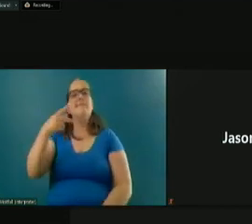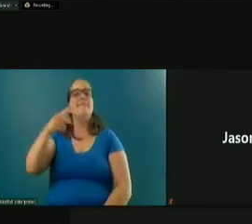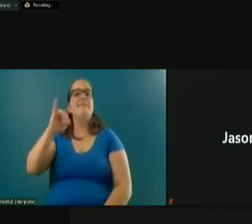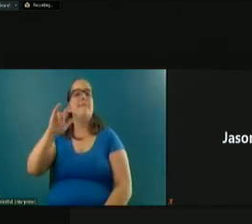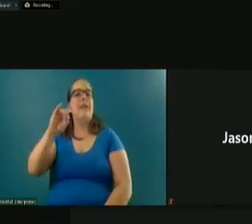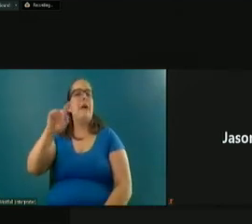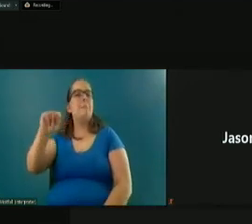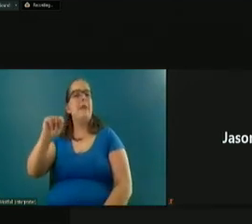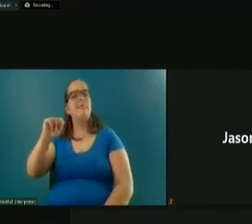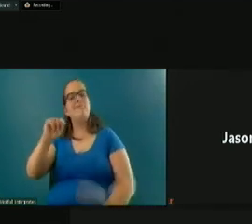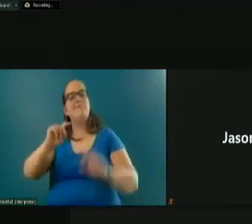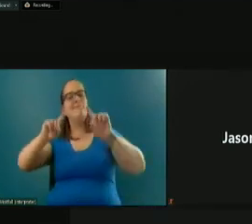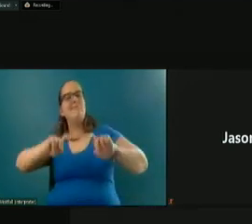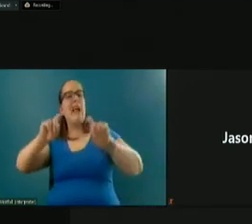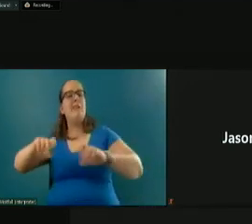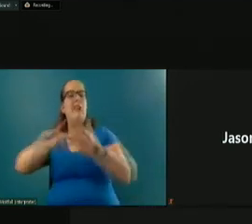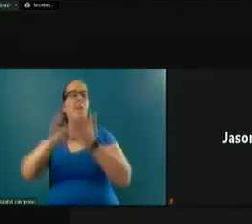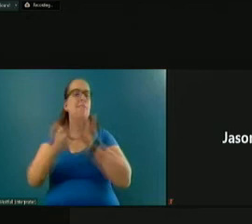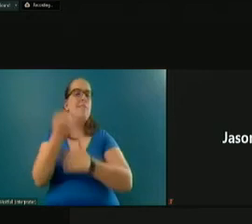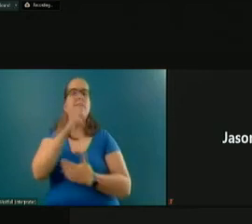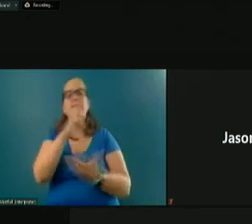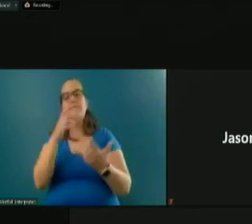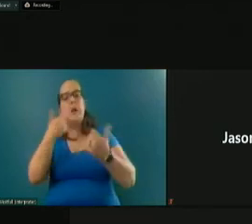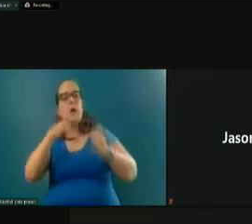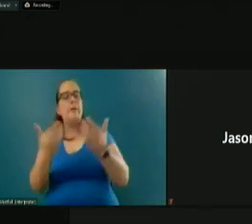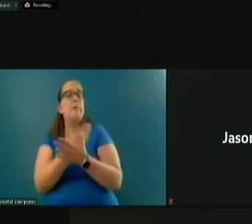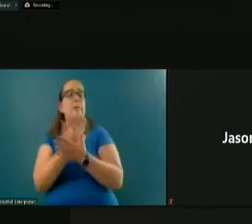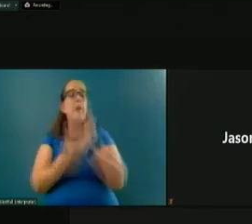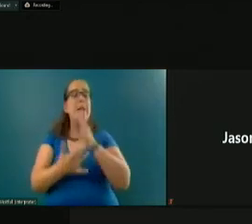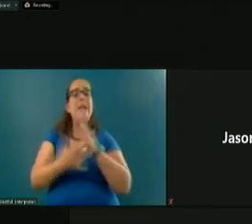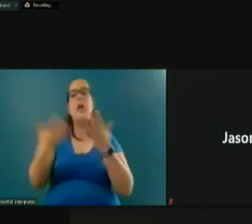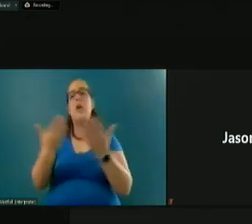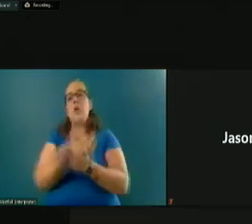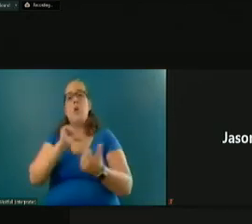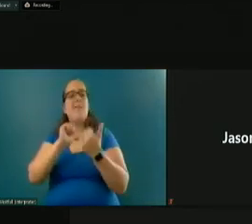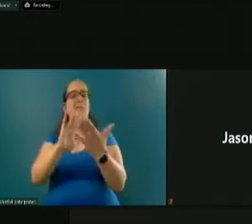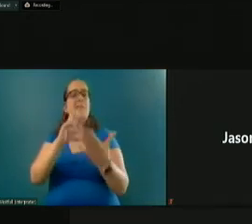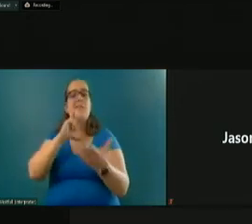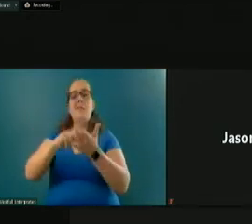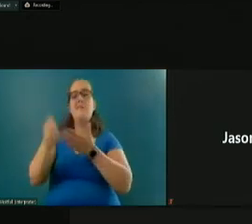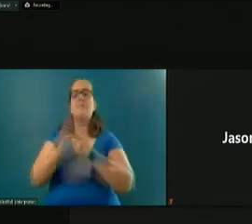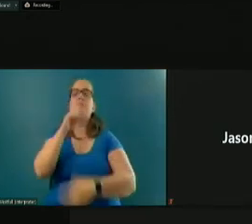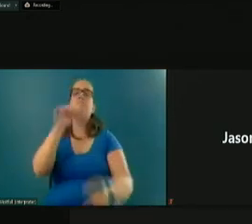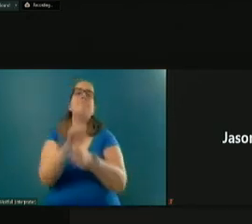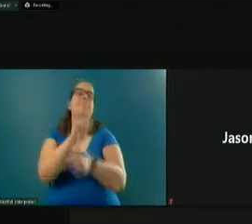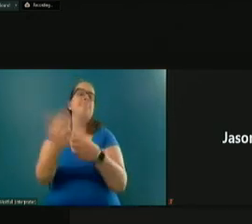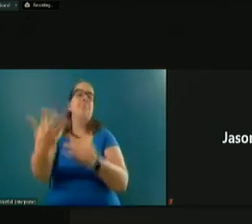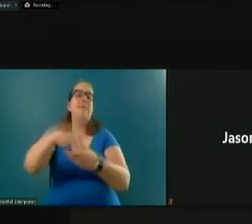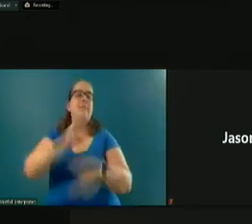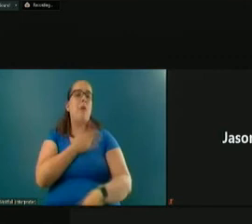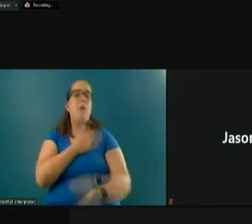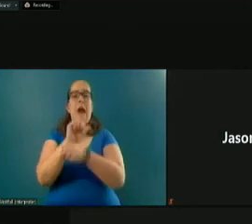work very well in employing new technologies or new approaches to projects absolutely involving our employees. Our employees are